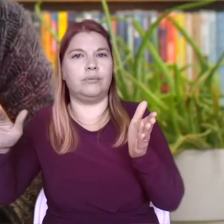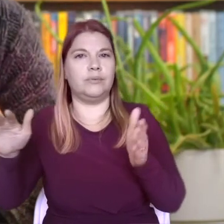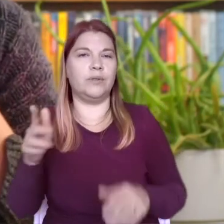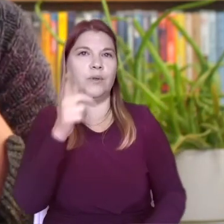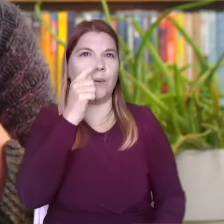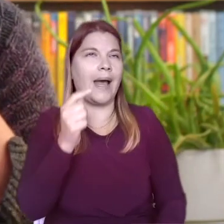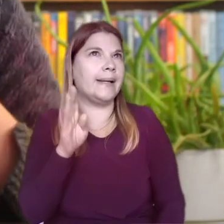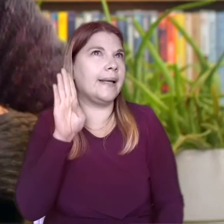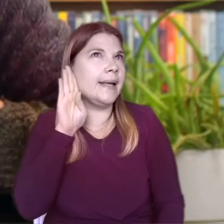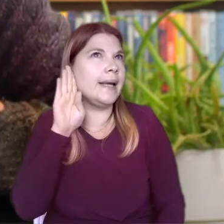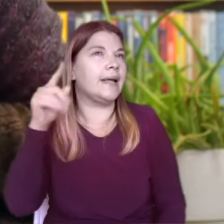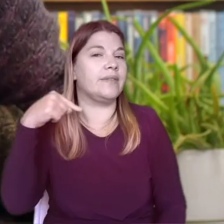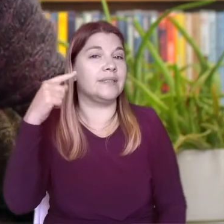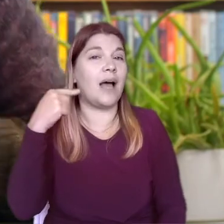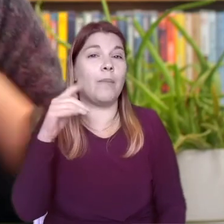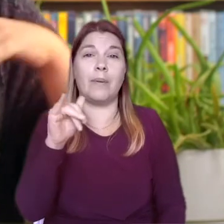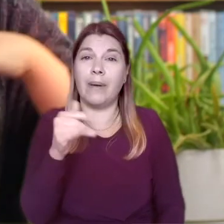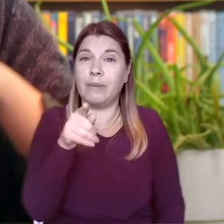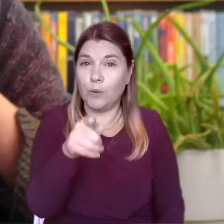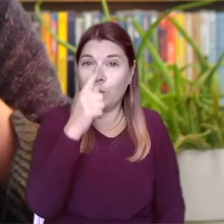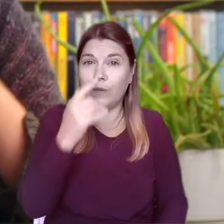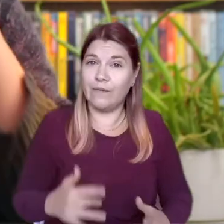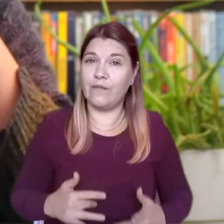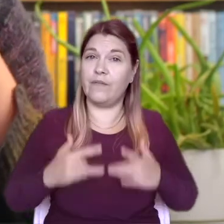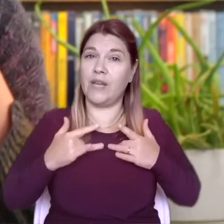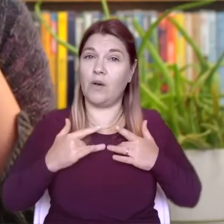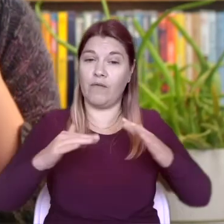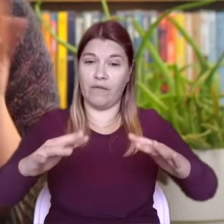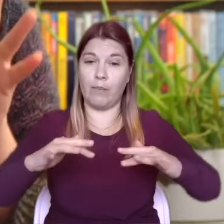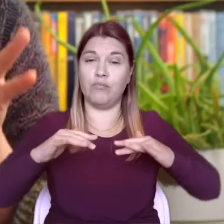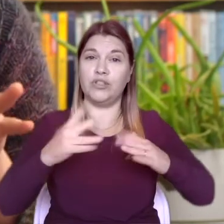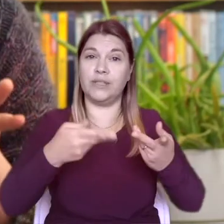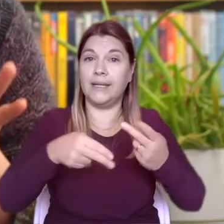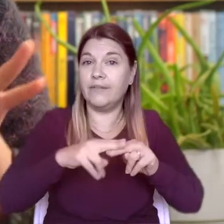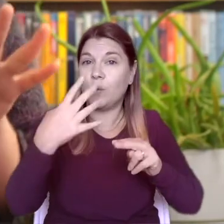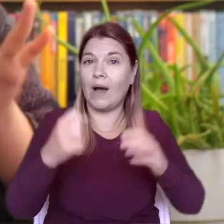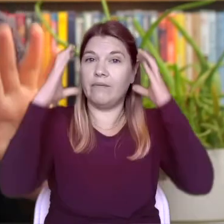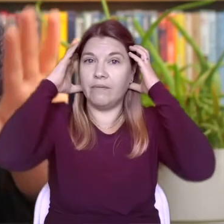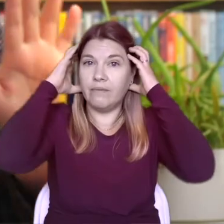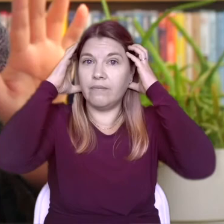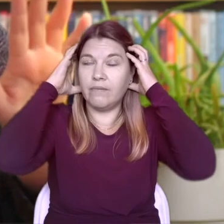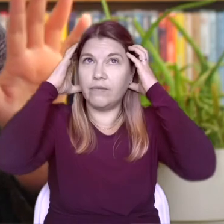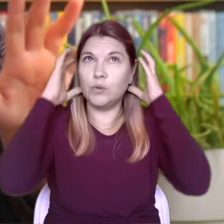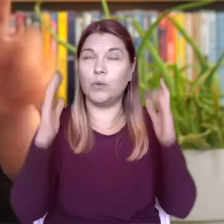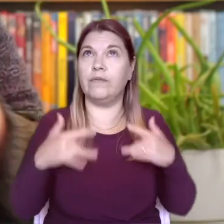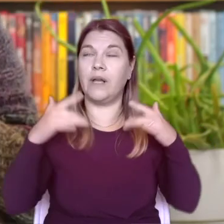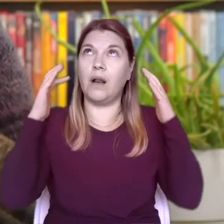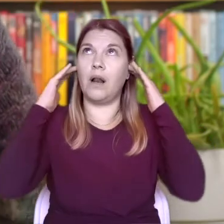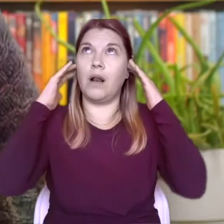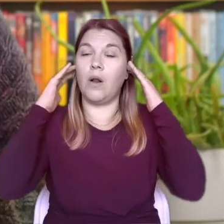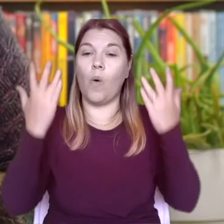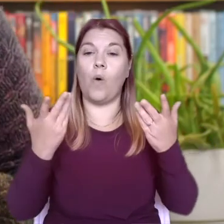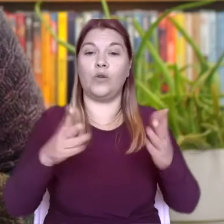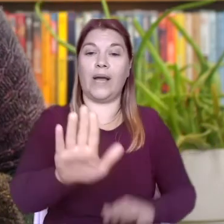sound you might be able to even feel the vibrations through your headphones or if you touch them with your hand your